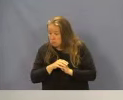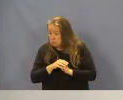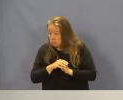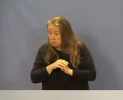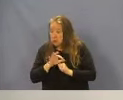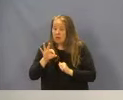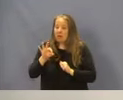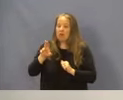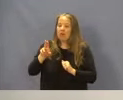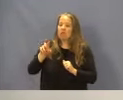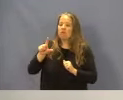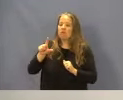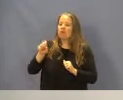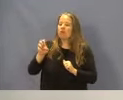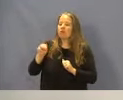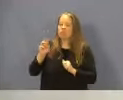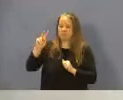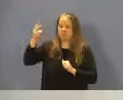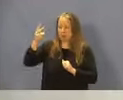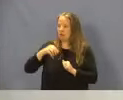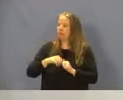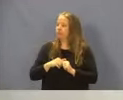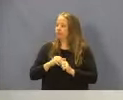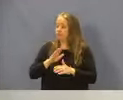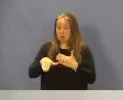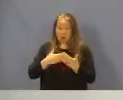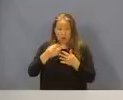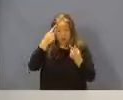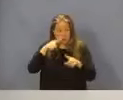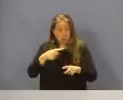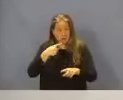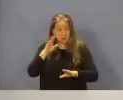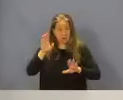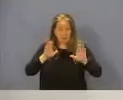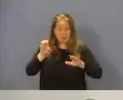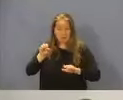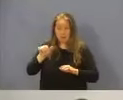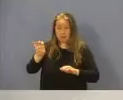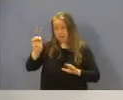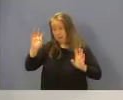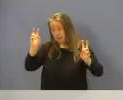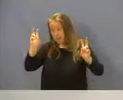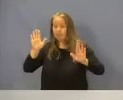Folsom second. Roger Folsom has seconded that. All in favor say aye. Aye. Aye.